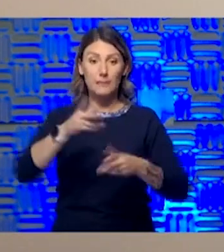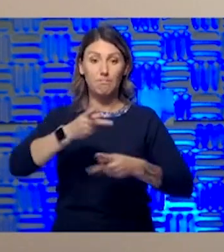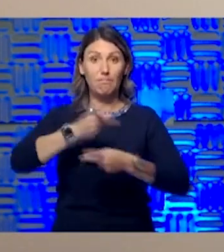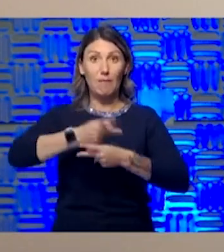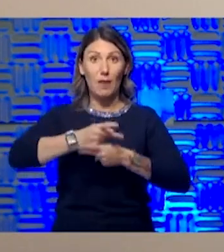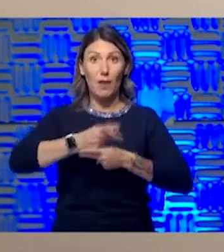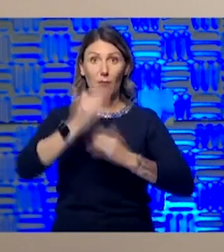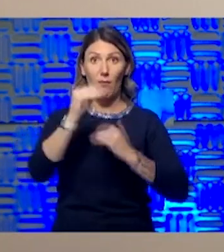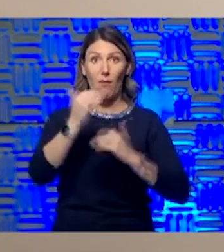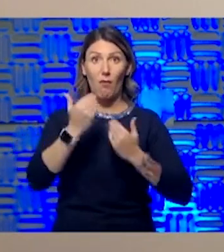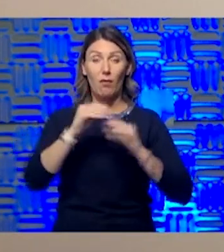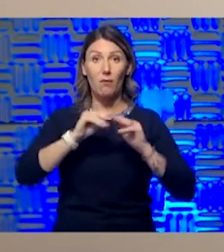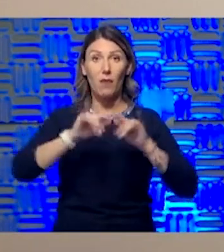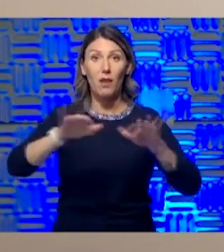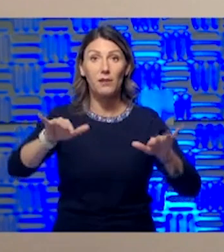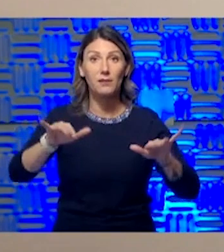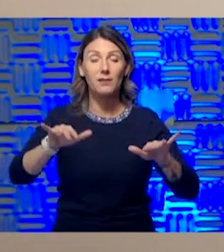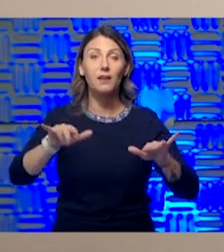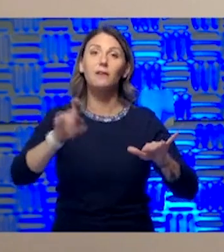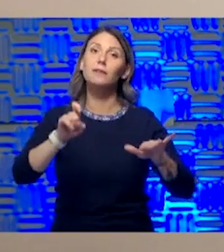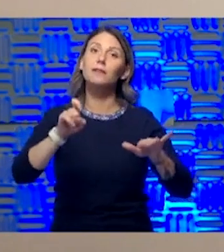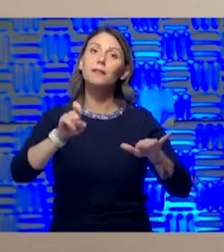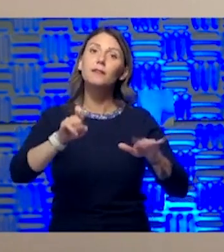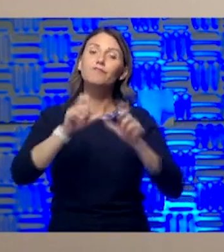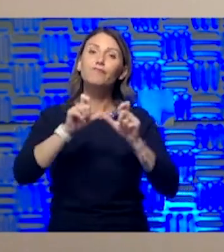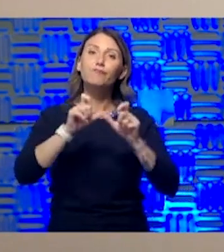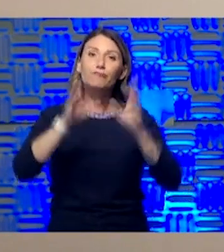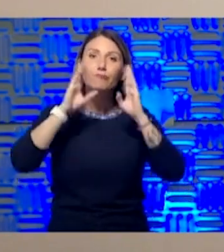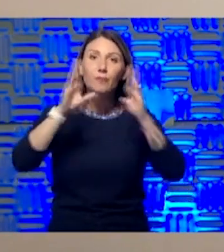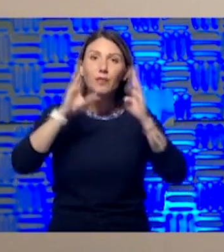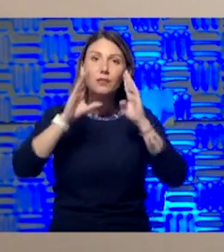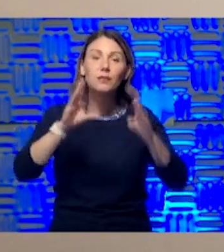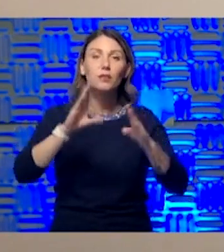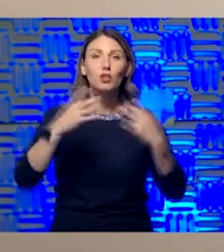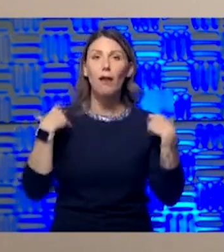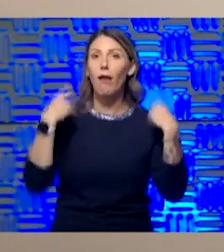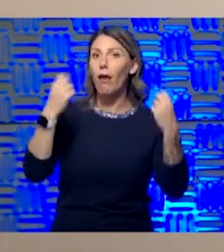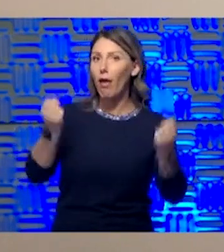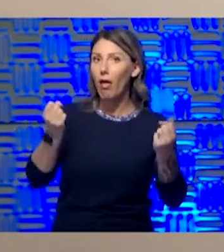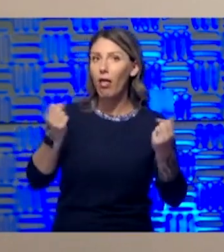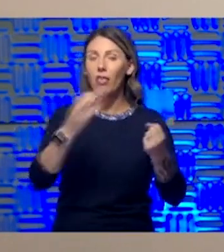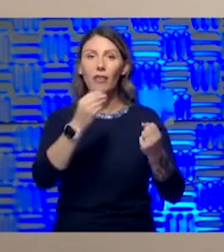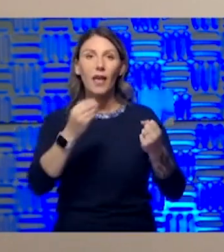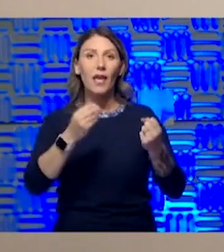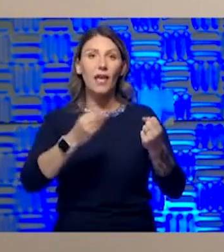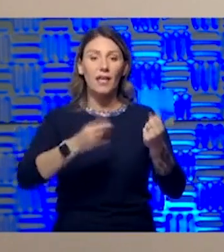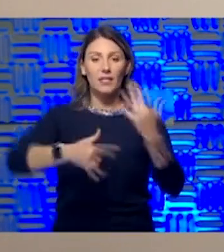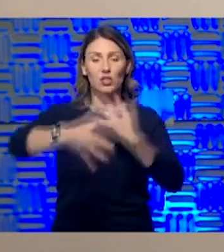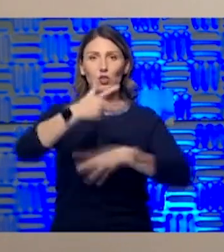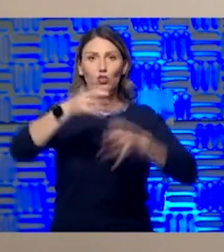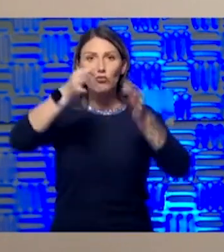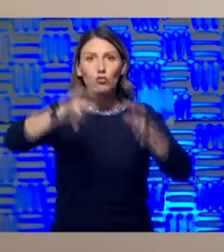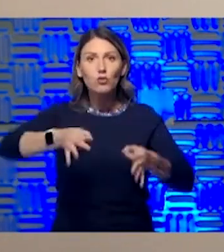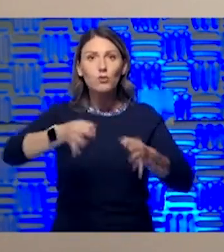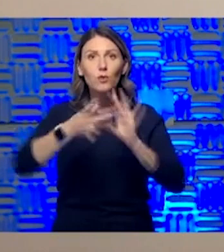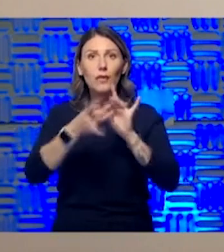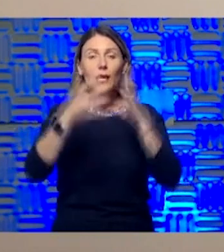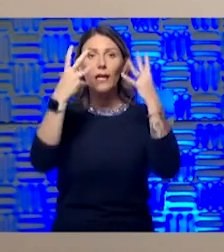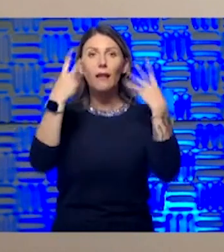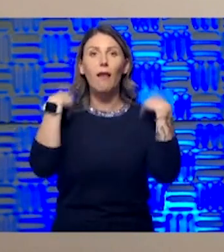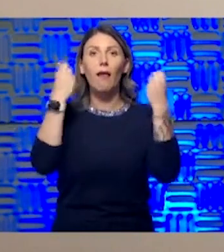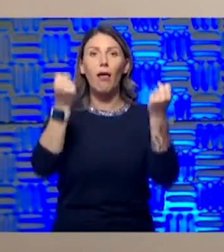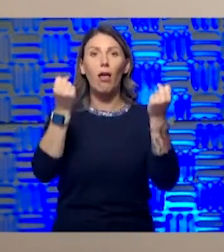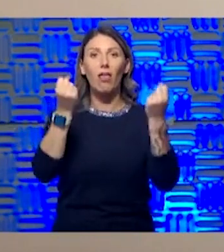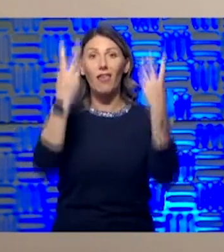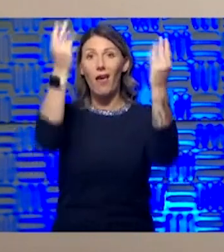we need to keep paying attention to health inequity. need to keep paying attention to social determinants of health out there in the world. And I